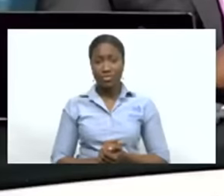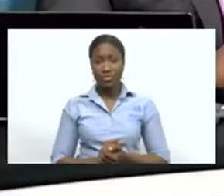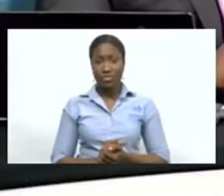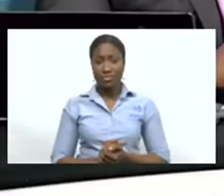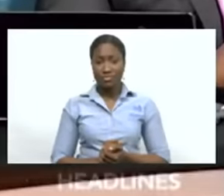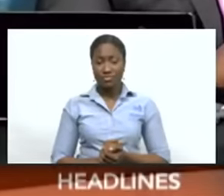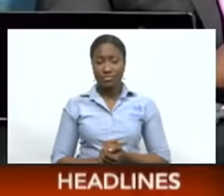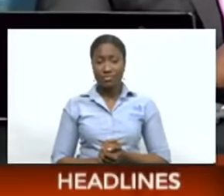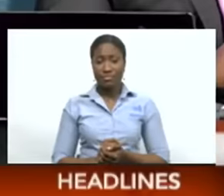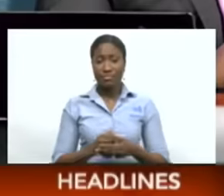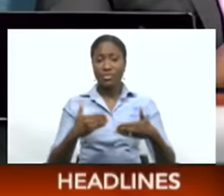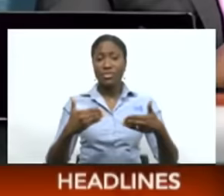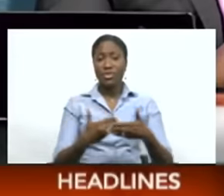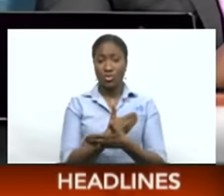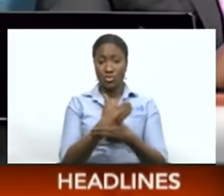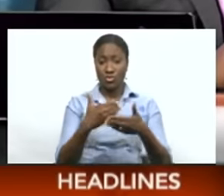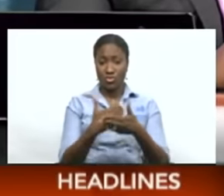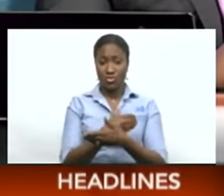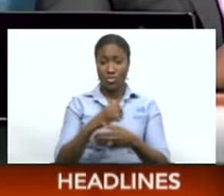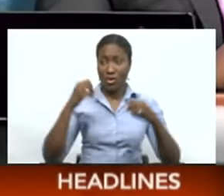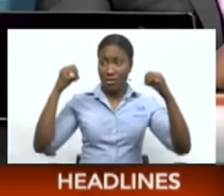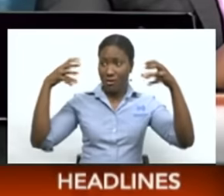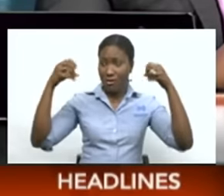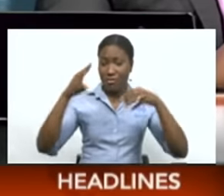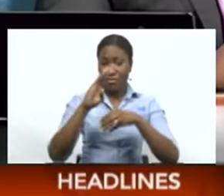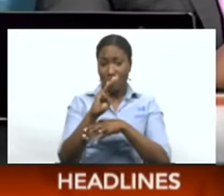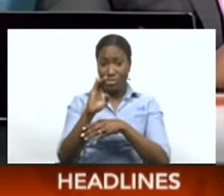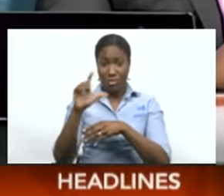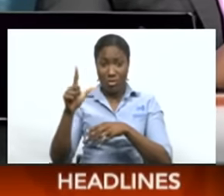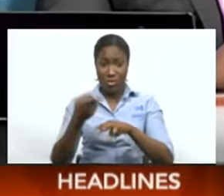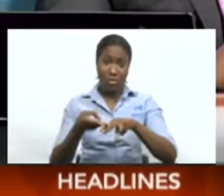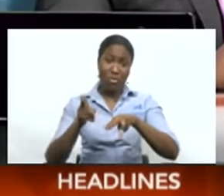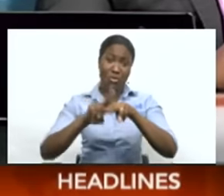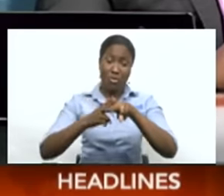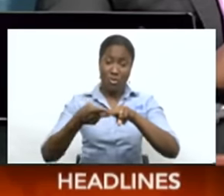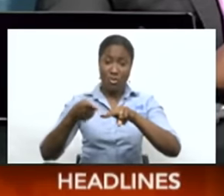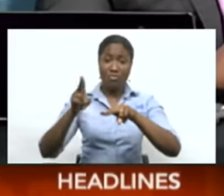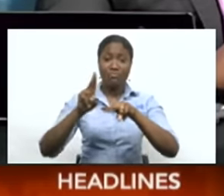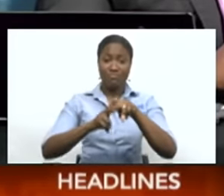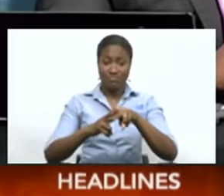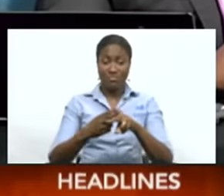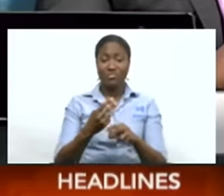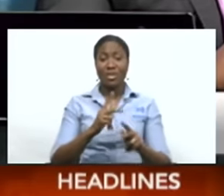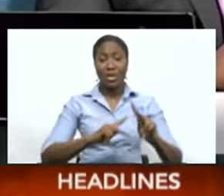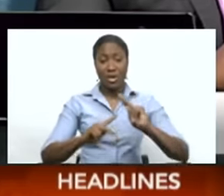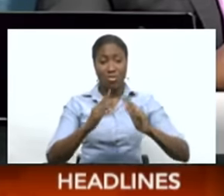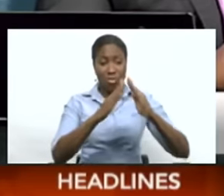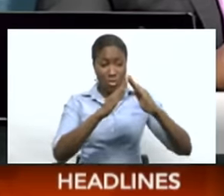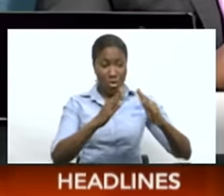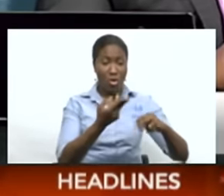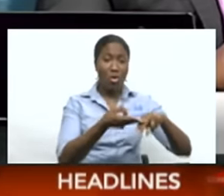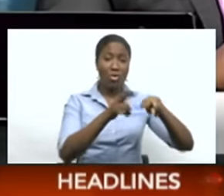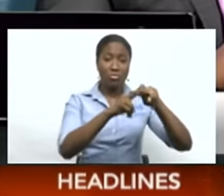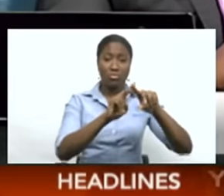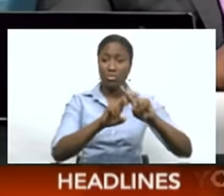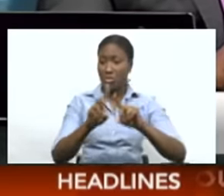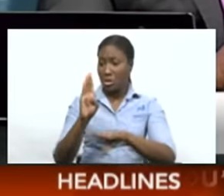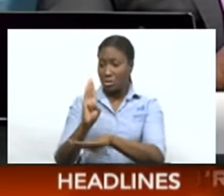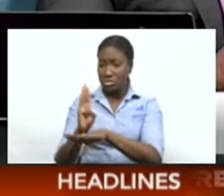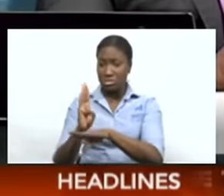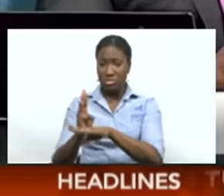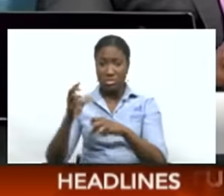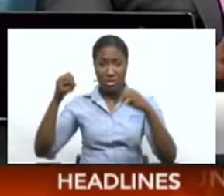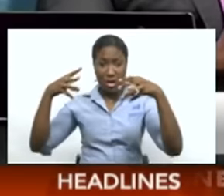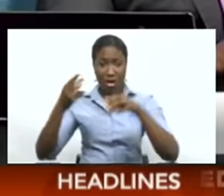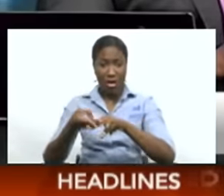The new electricity rates have been proposed and it sees an increase for residential customers, but an ease-up for commercial and